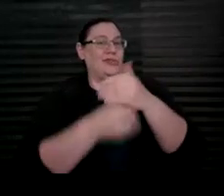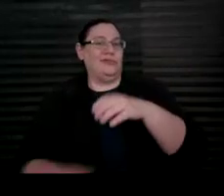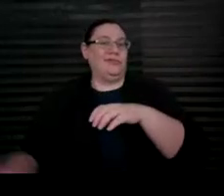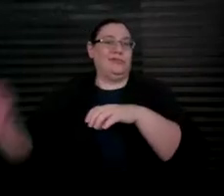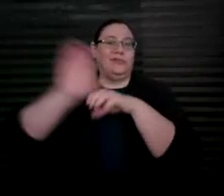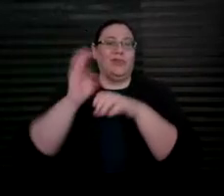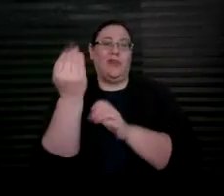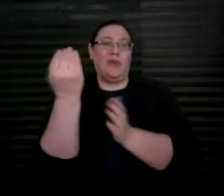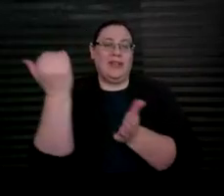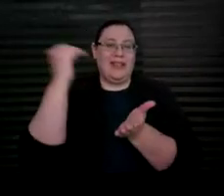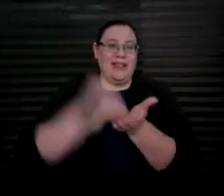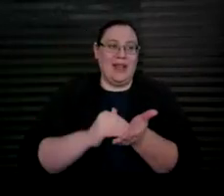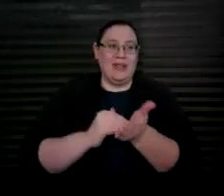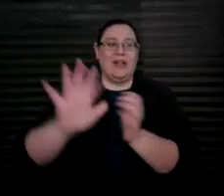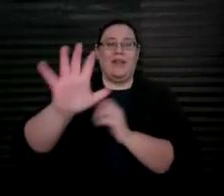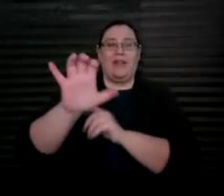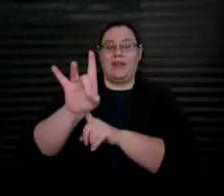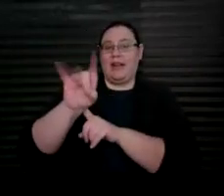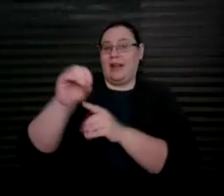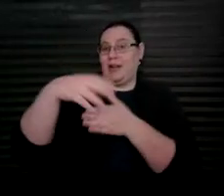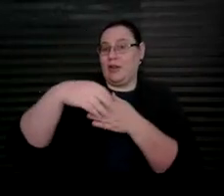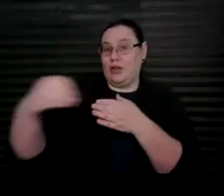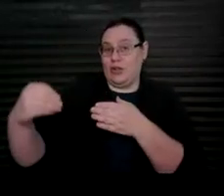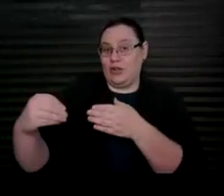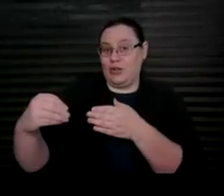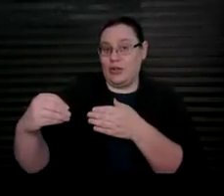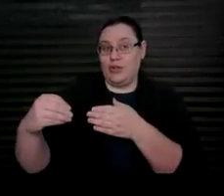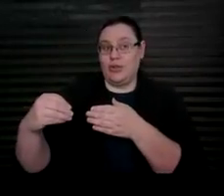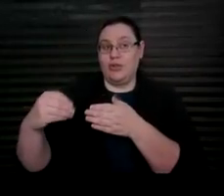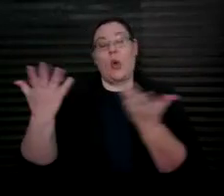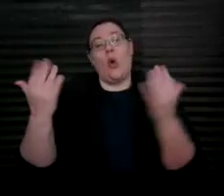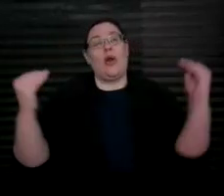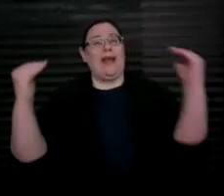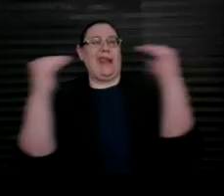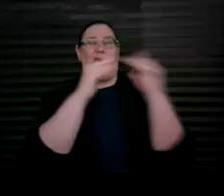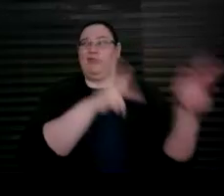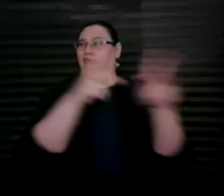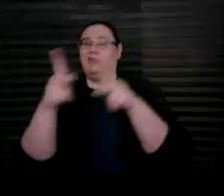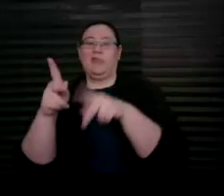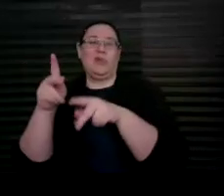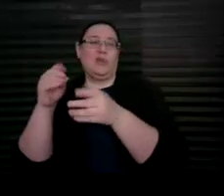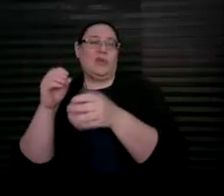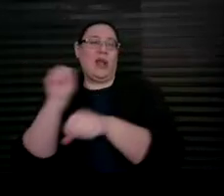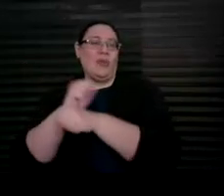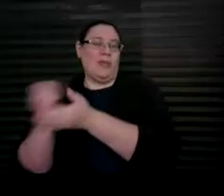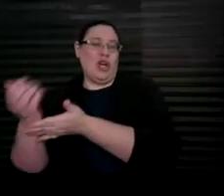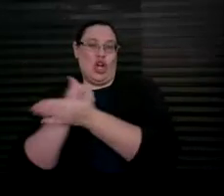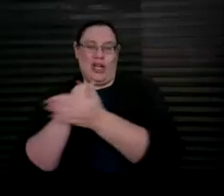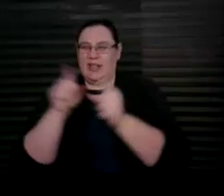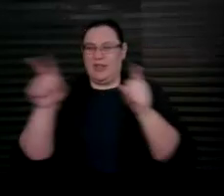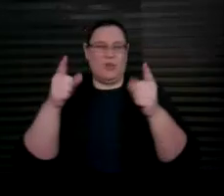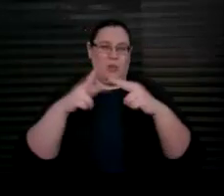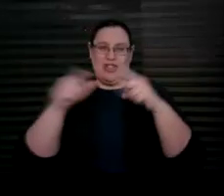,580 or equal to their employment earnings. Whichever is less